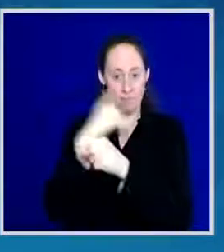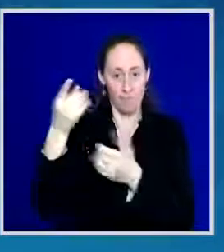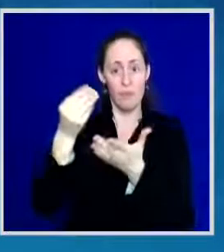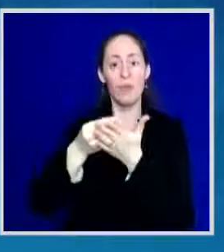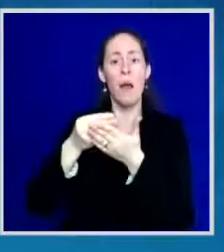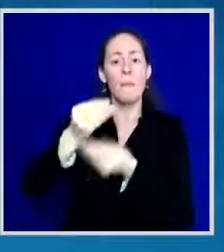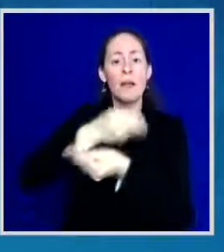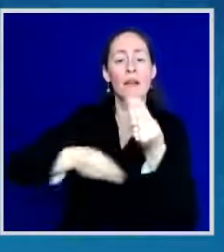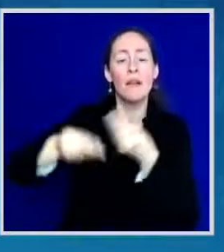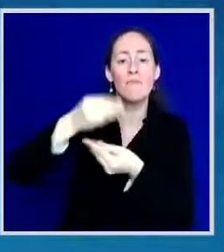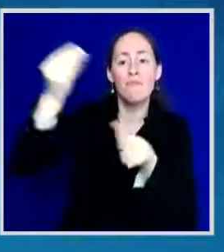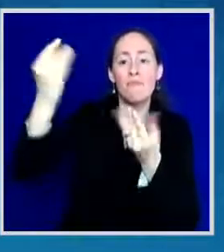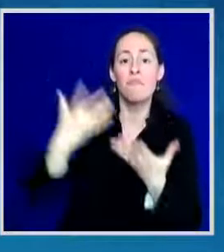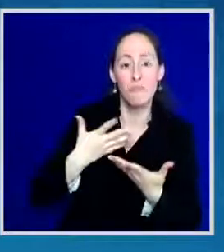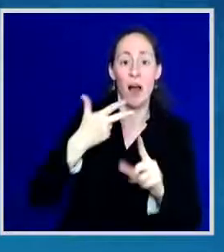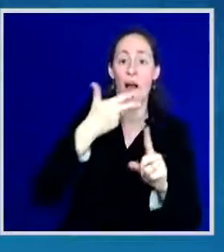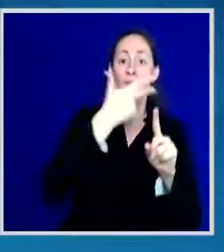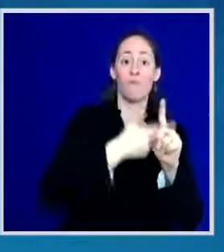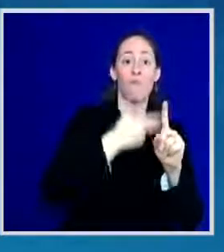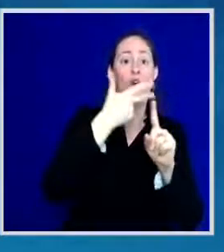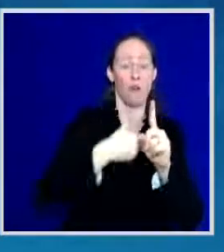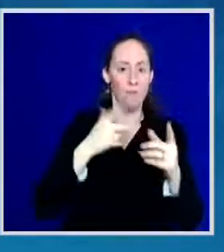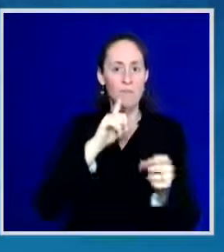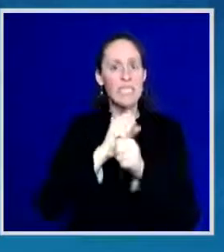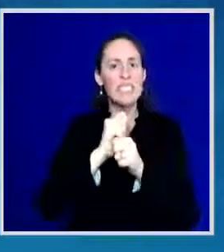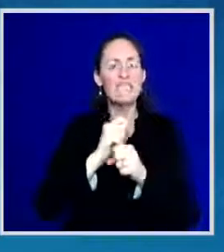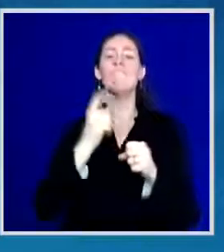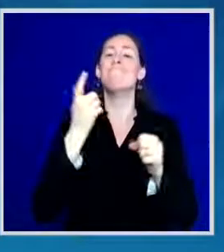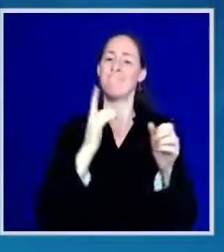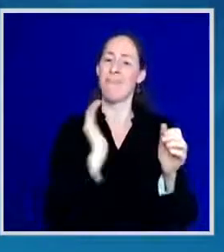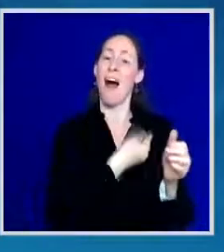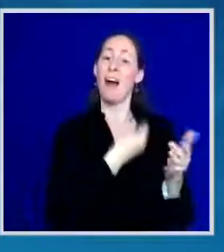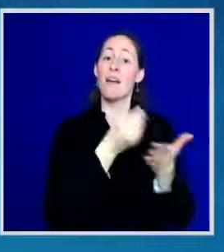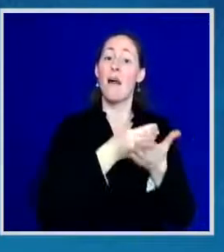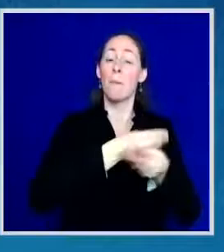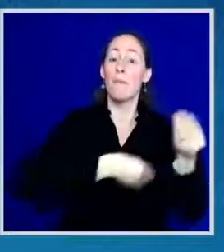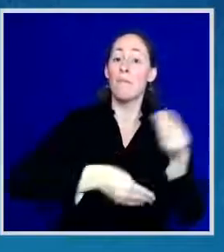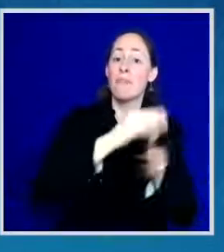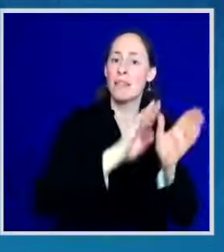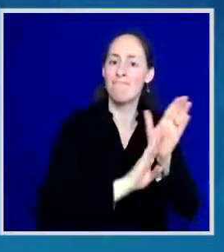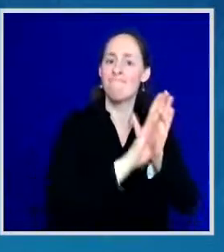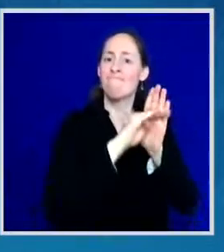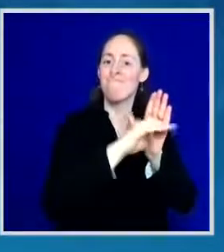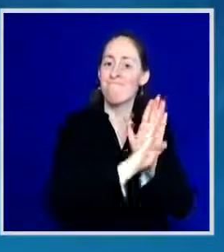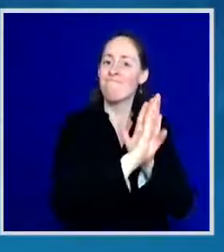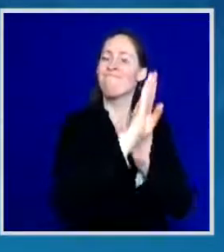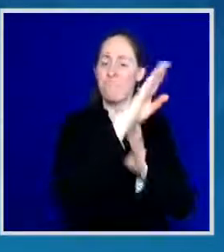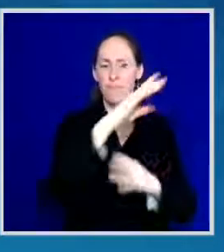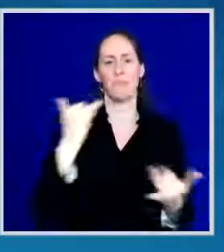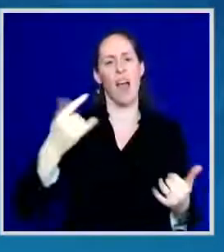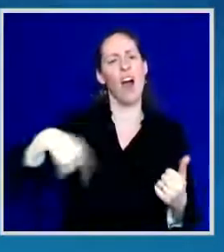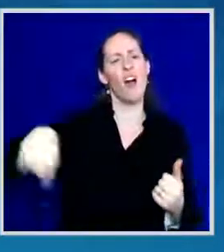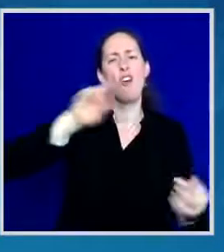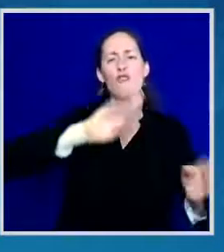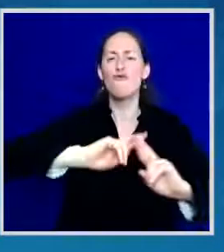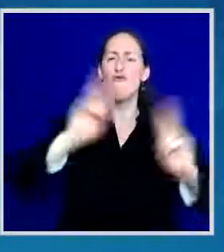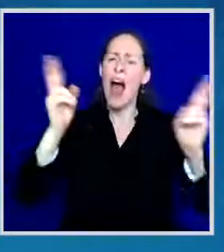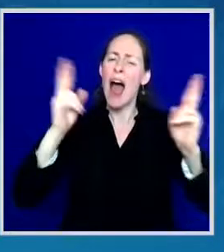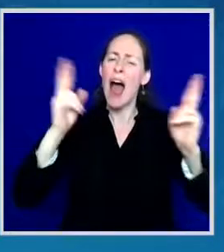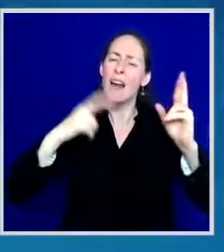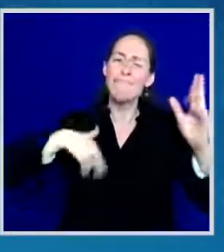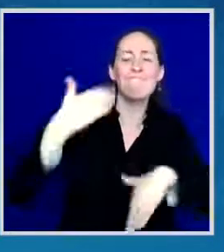things are looking up. America is once again on the move. And that's in big part